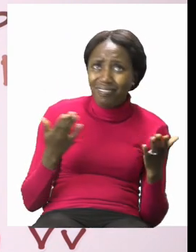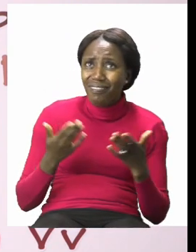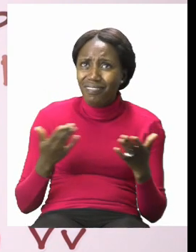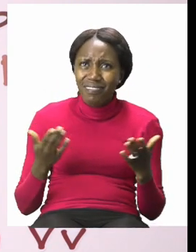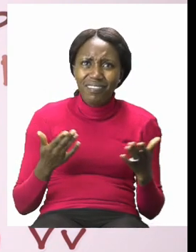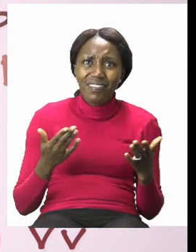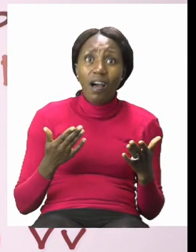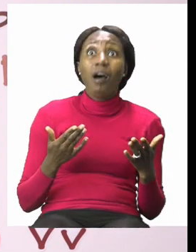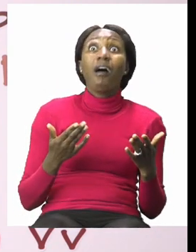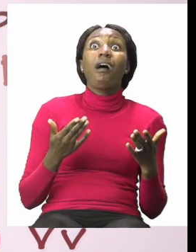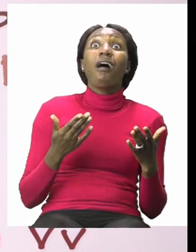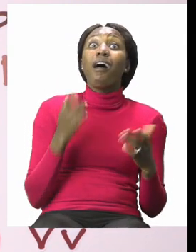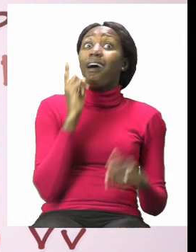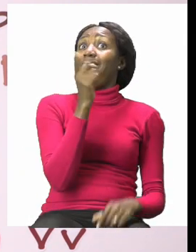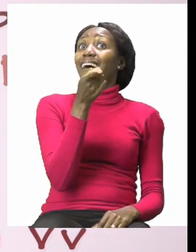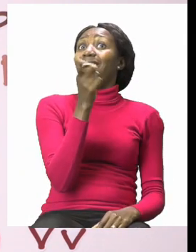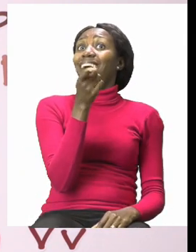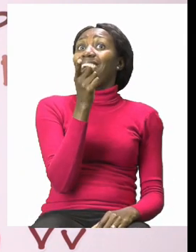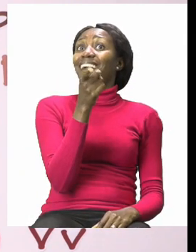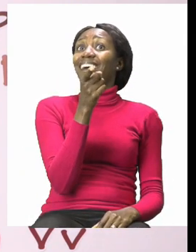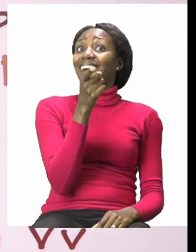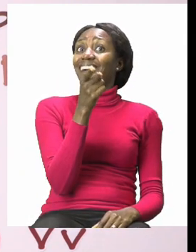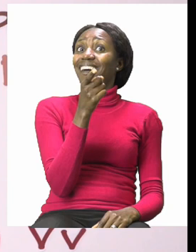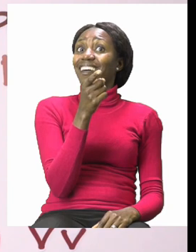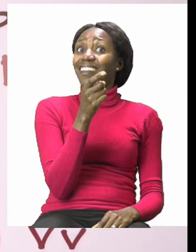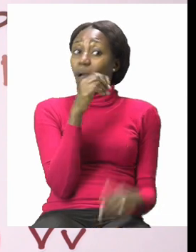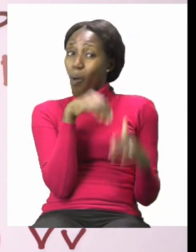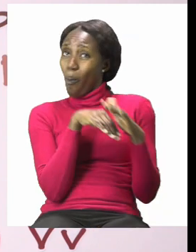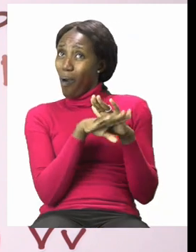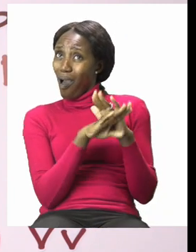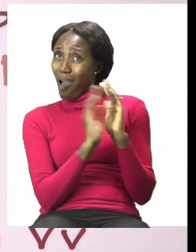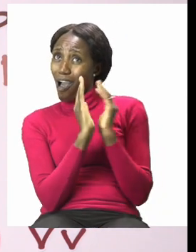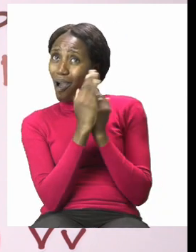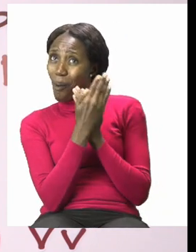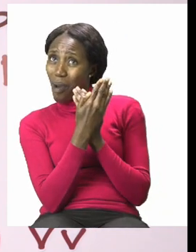There you are Zoshi. Were you hiding from me again?